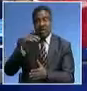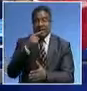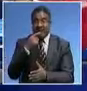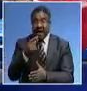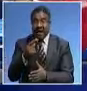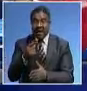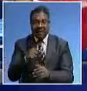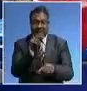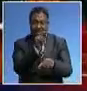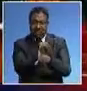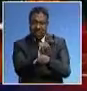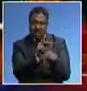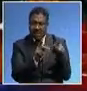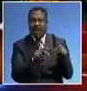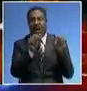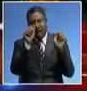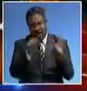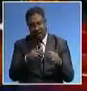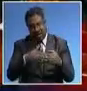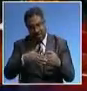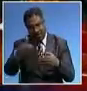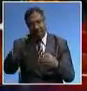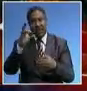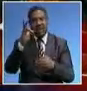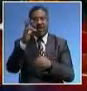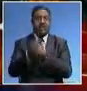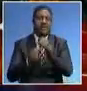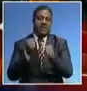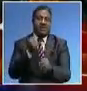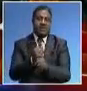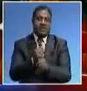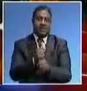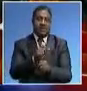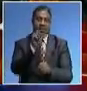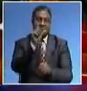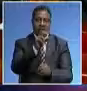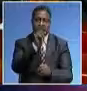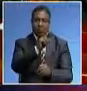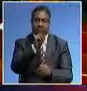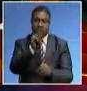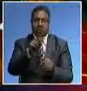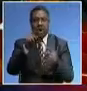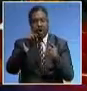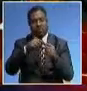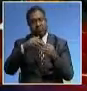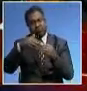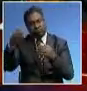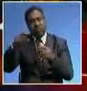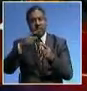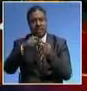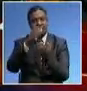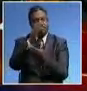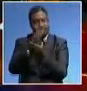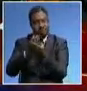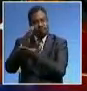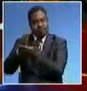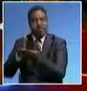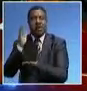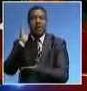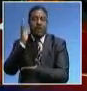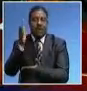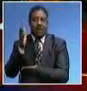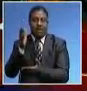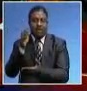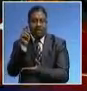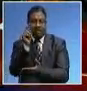says the project will be actualized over a period of seven years from 2022 in a phased manner. Mr. Gangadaran says the solar